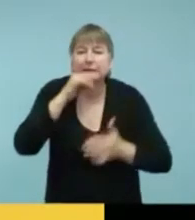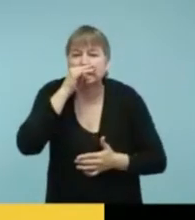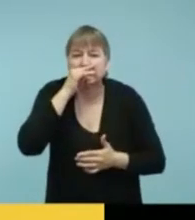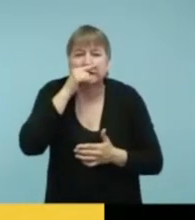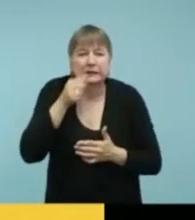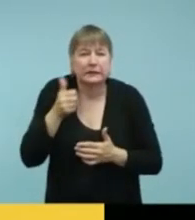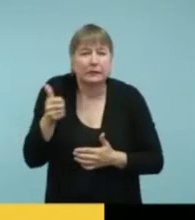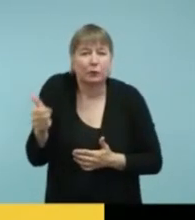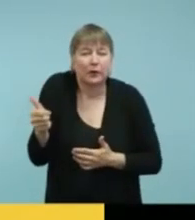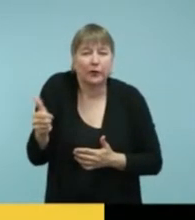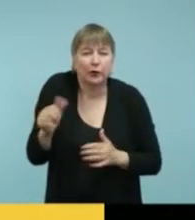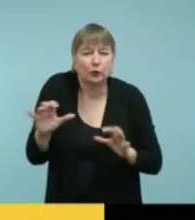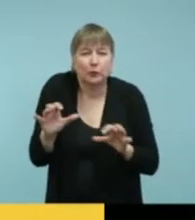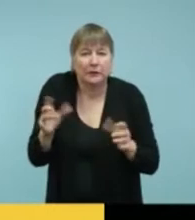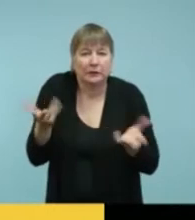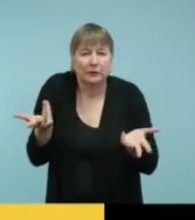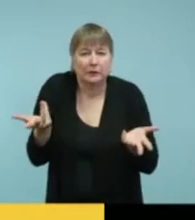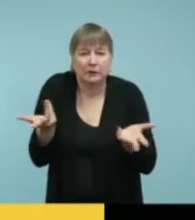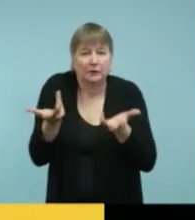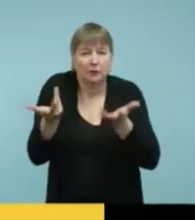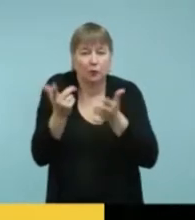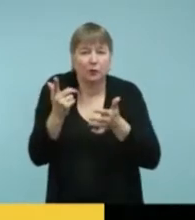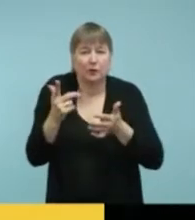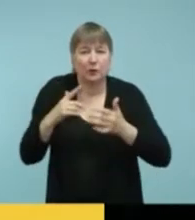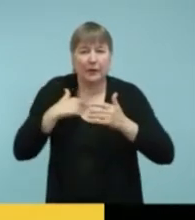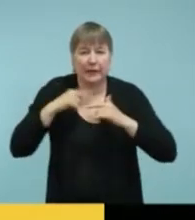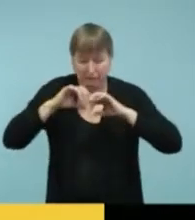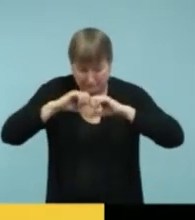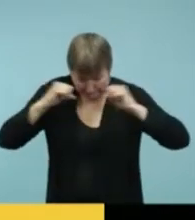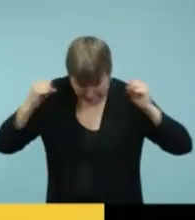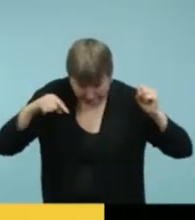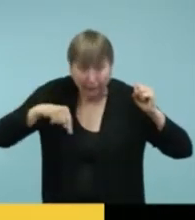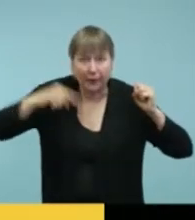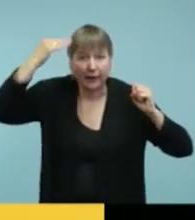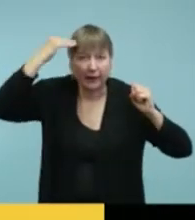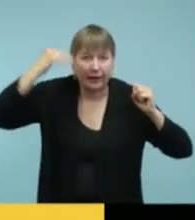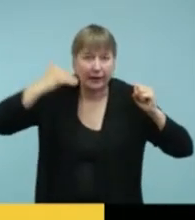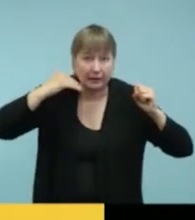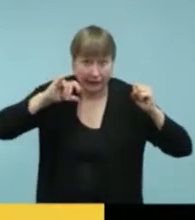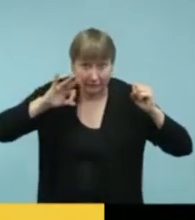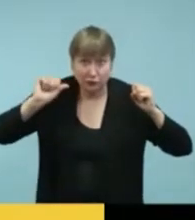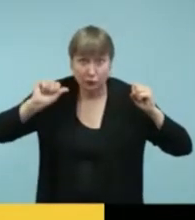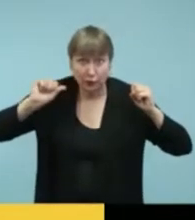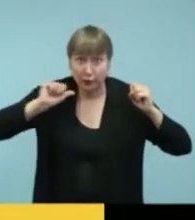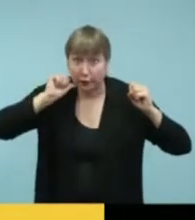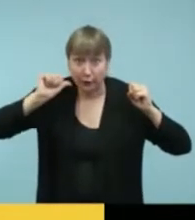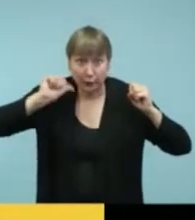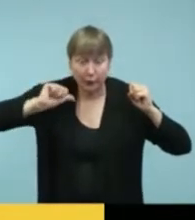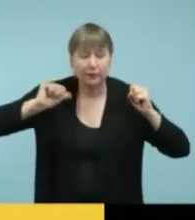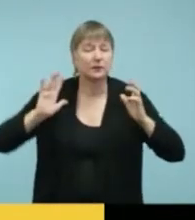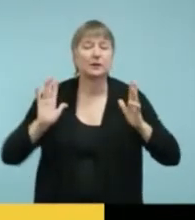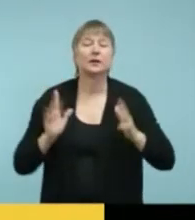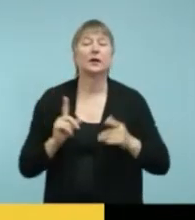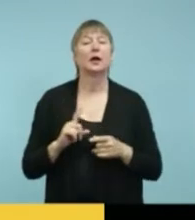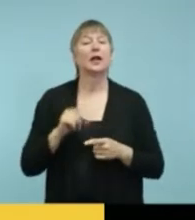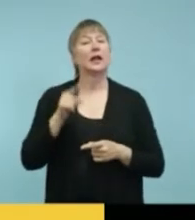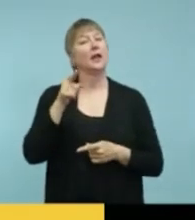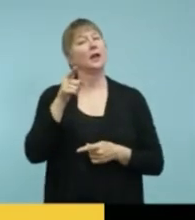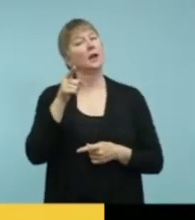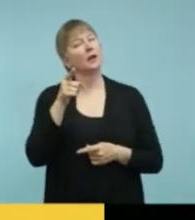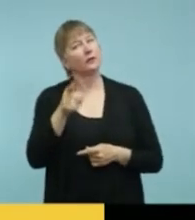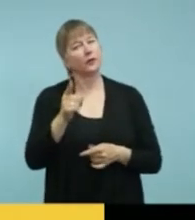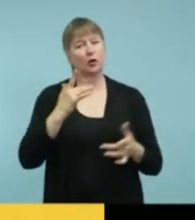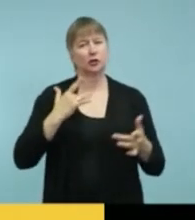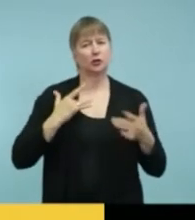can't get into the kid's head, um, for cochlear implants to know if it's working or not. If you have a concern and this